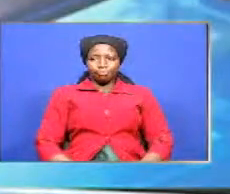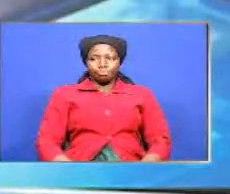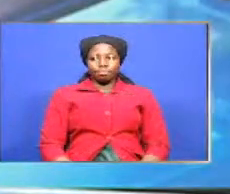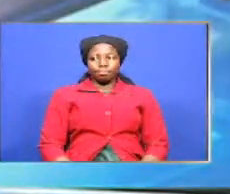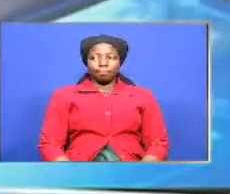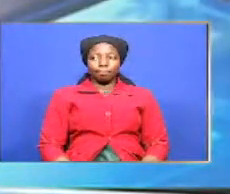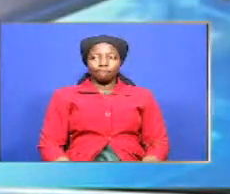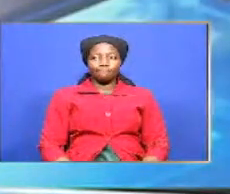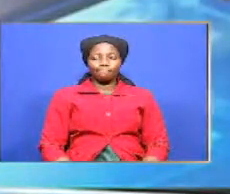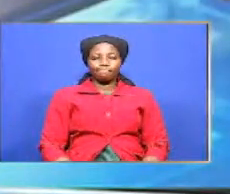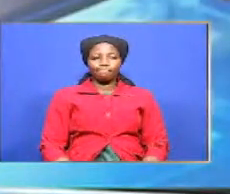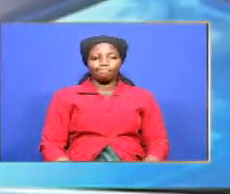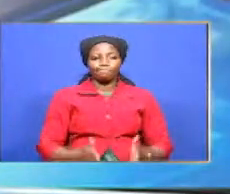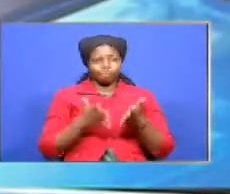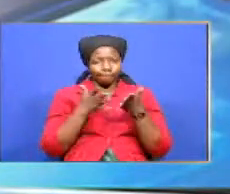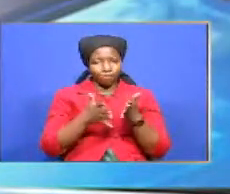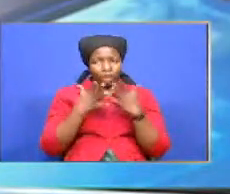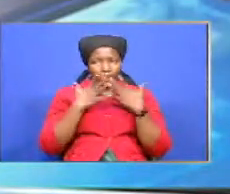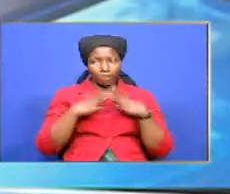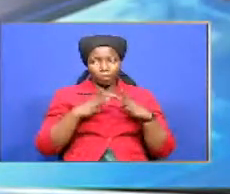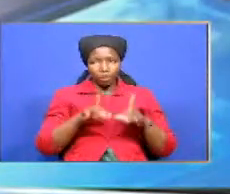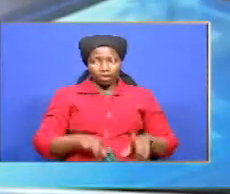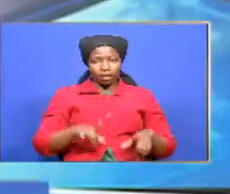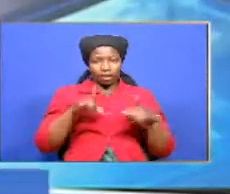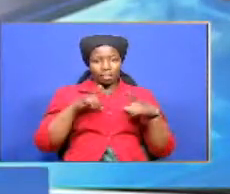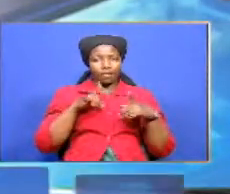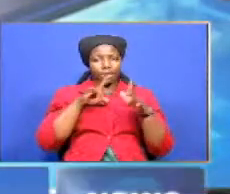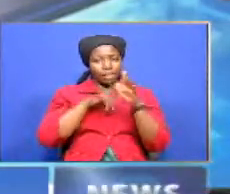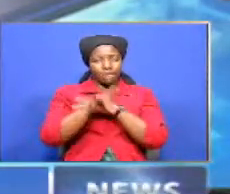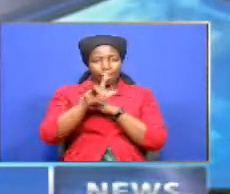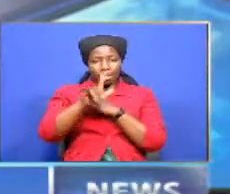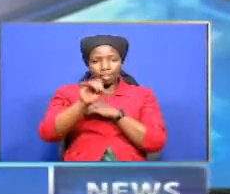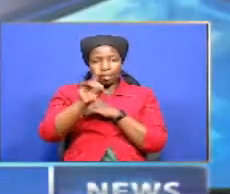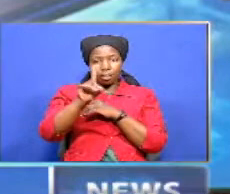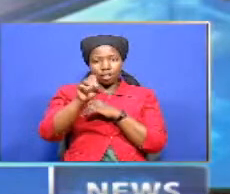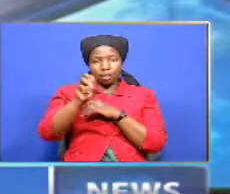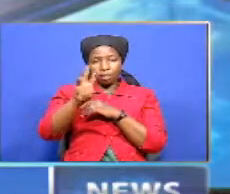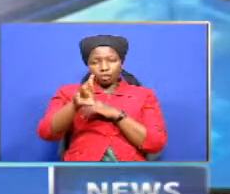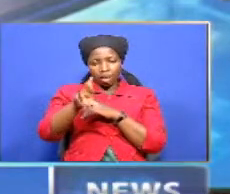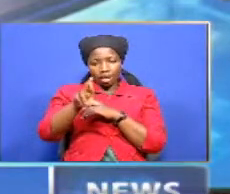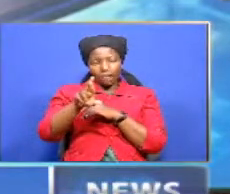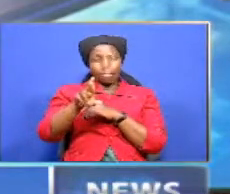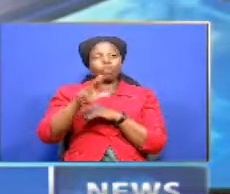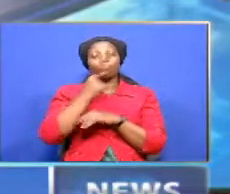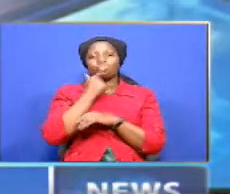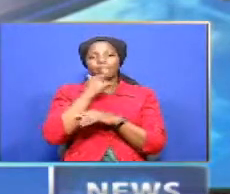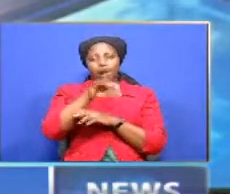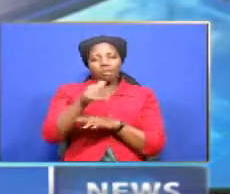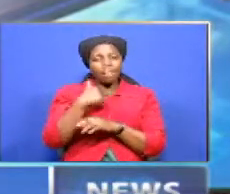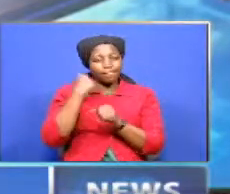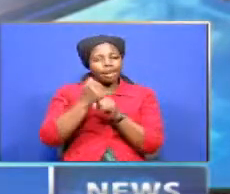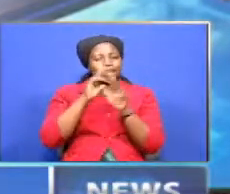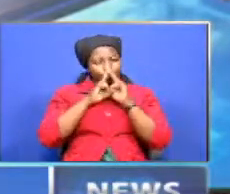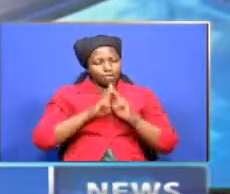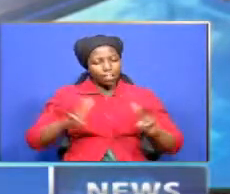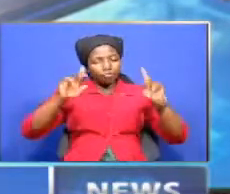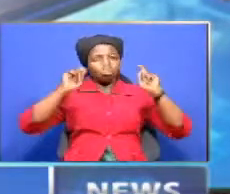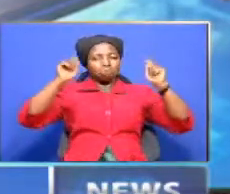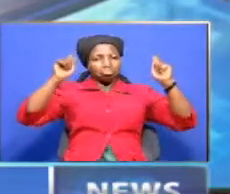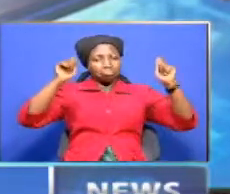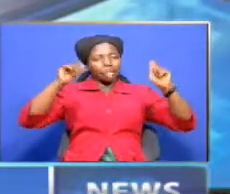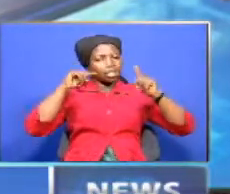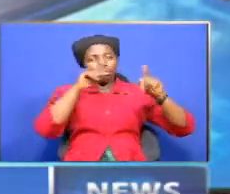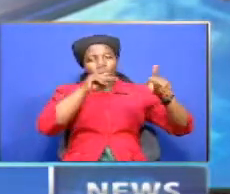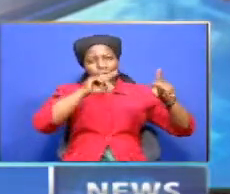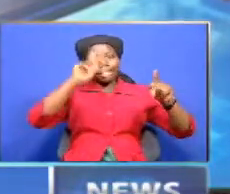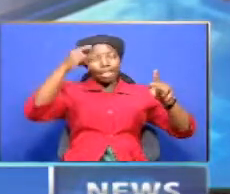now residents of ngita keto in lordward turkana county have held peaceful demonstrations accusing kenya